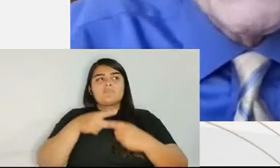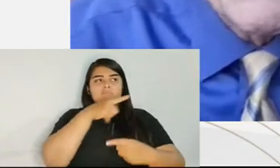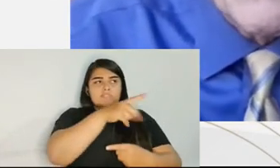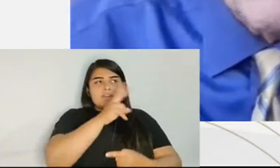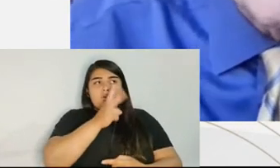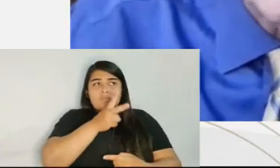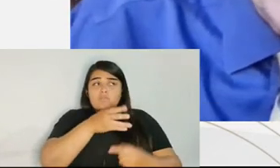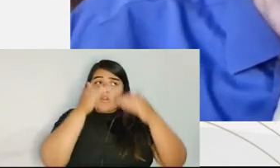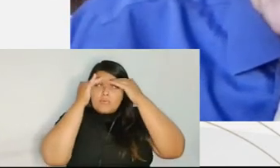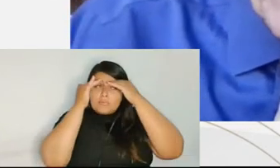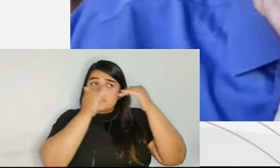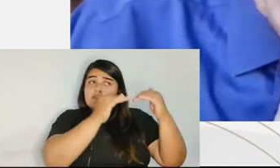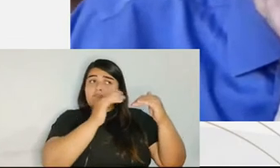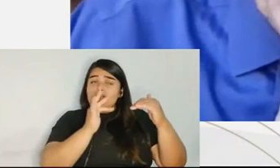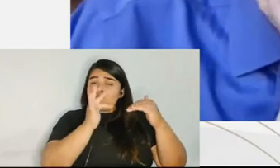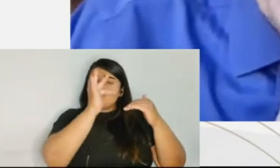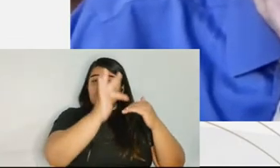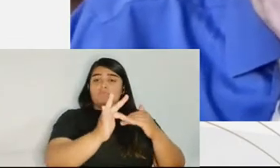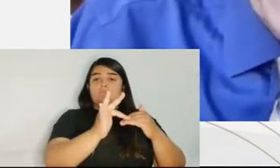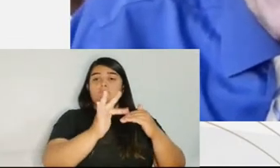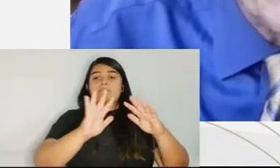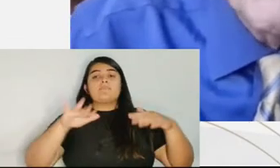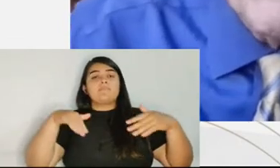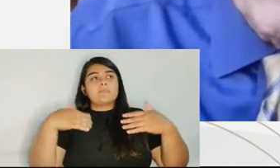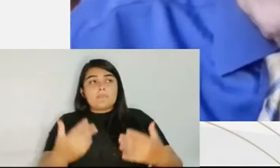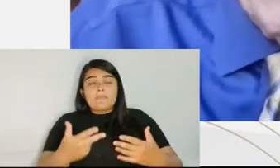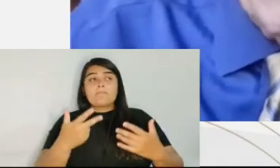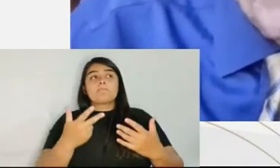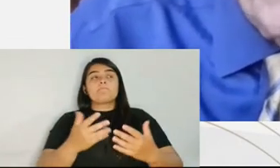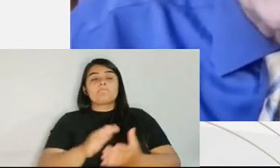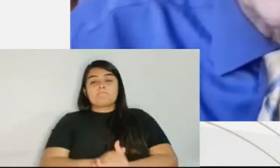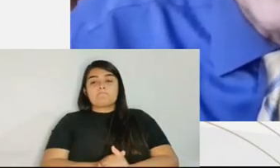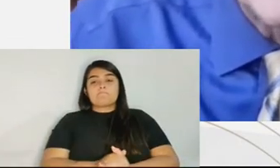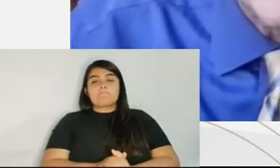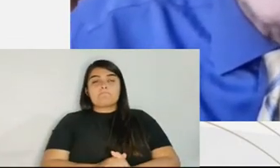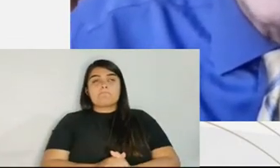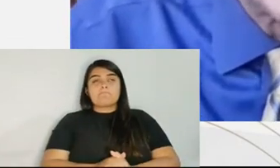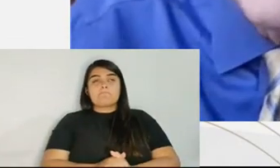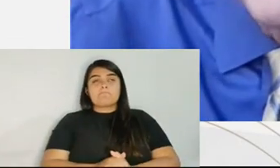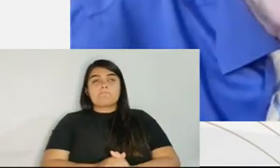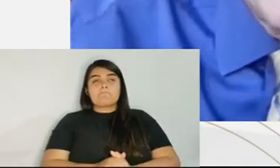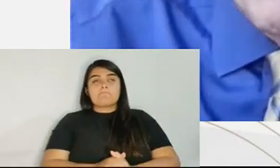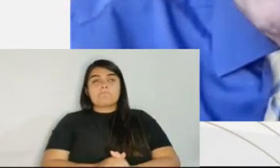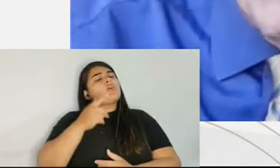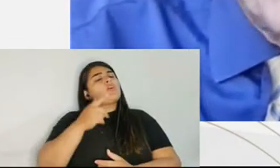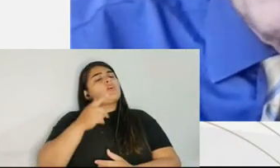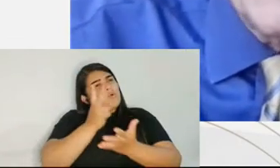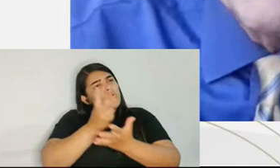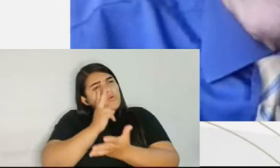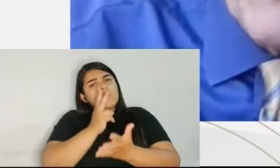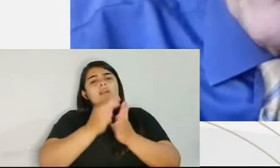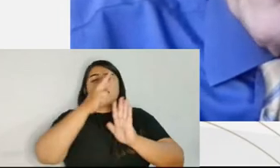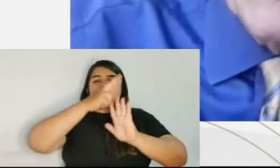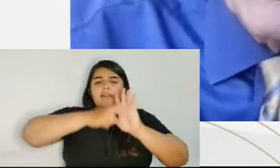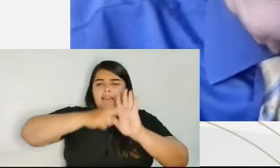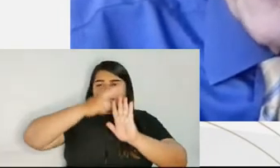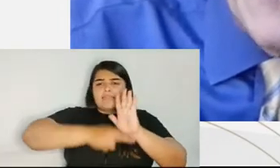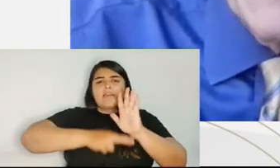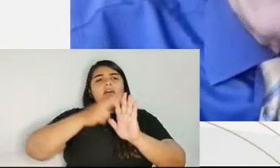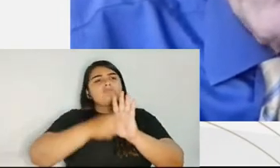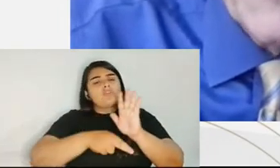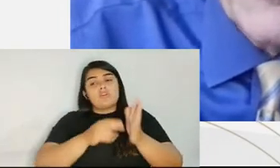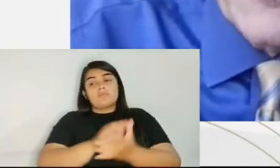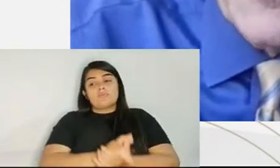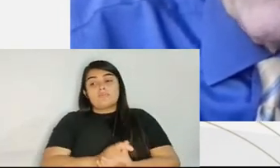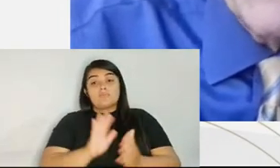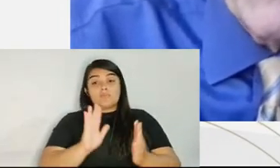legislature heard all this, and they rendered a report, and at the end of their investigation, they said, well, this seems like a pretty good system